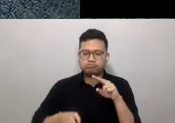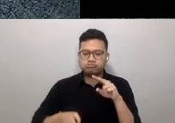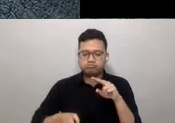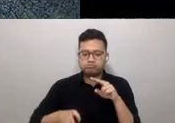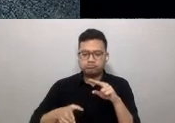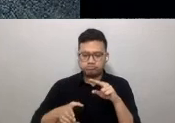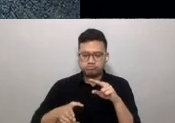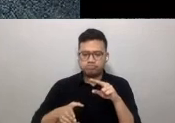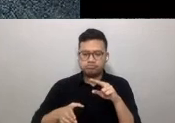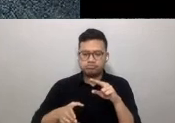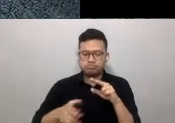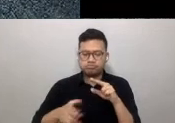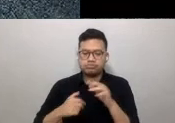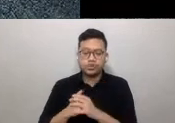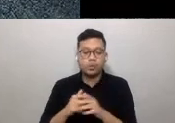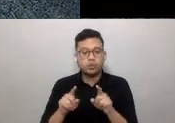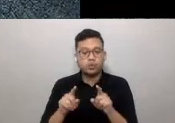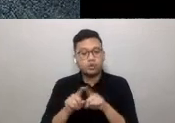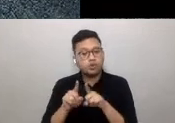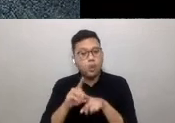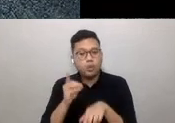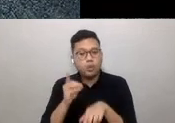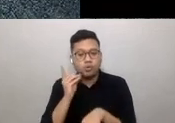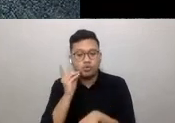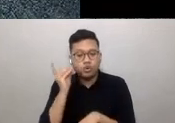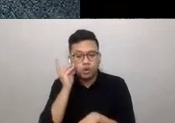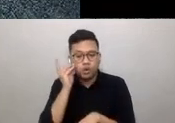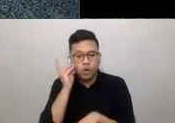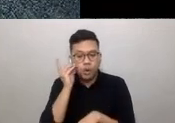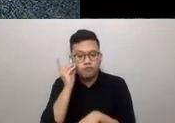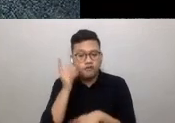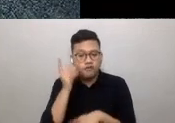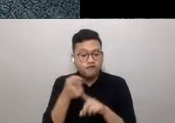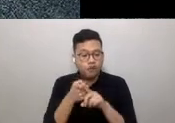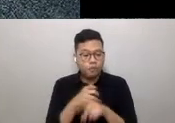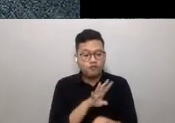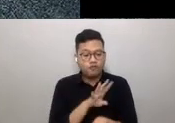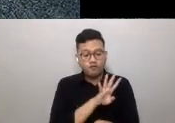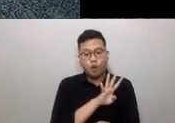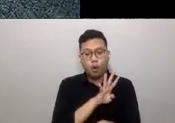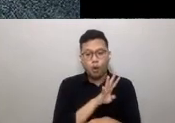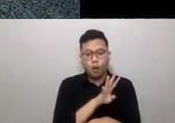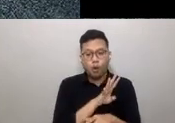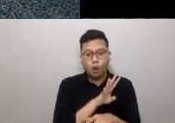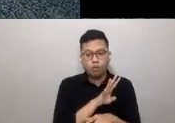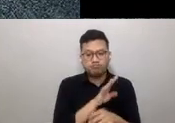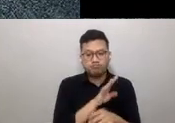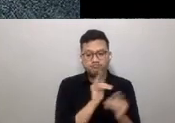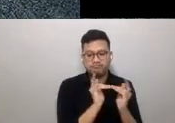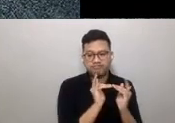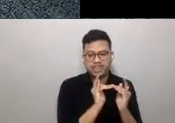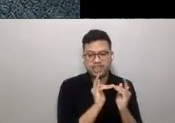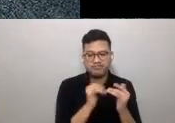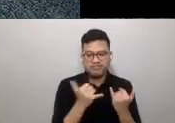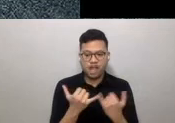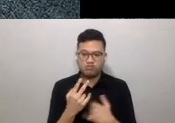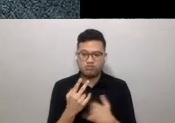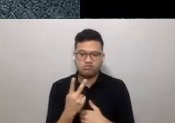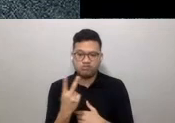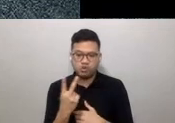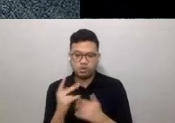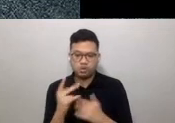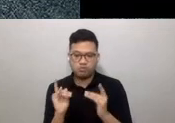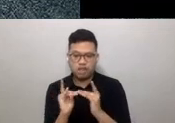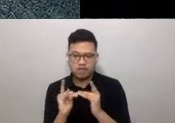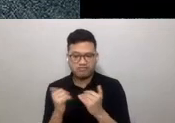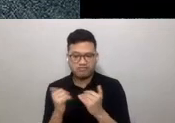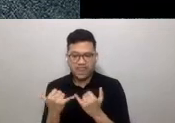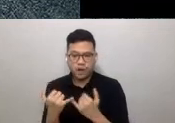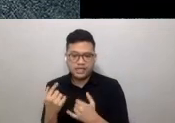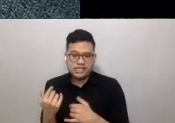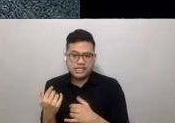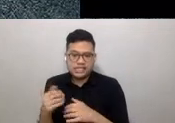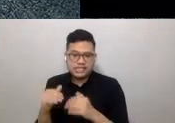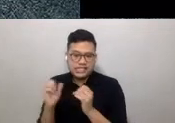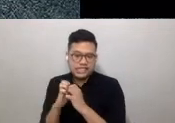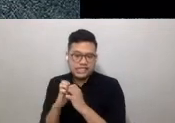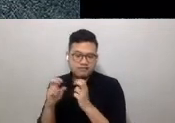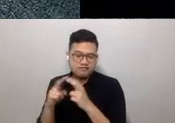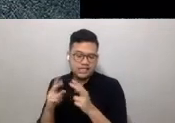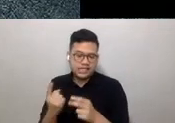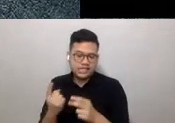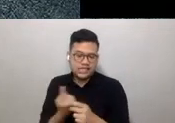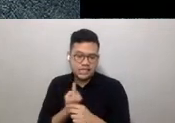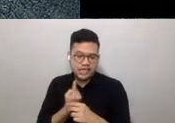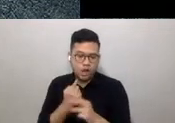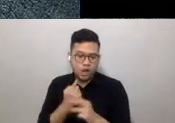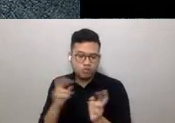And student dormitories are being reconfigured from quads to twins and even single rooms. Finally,